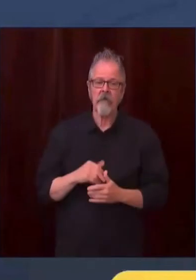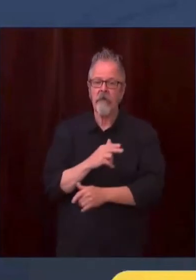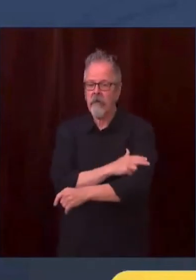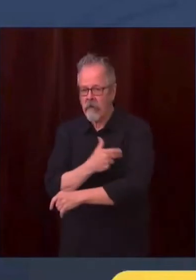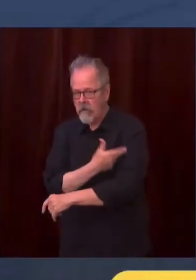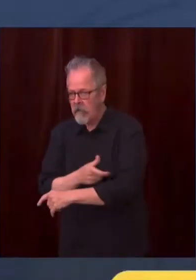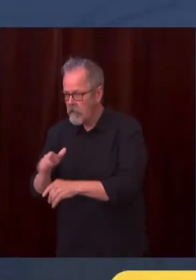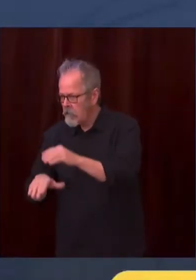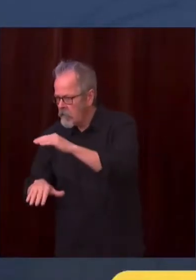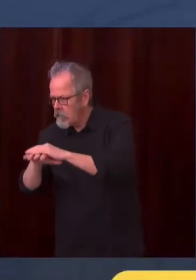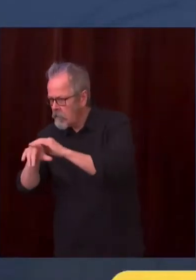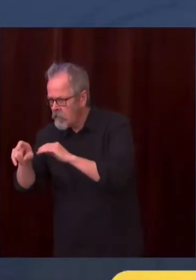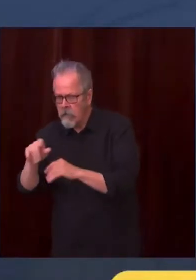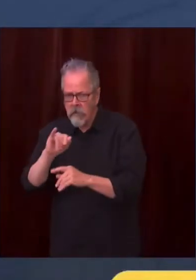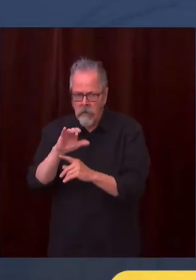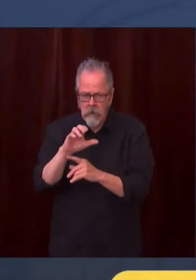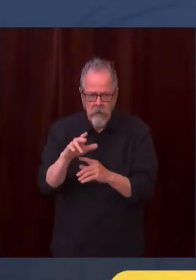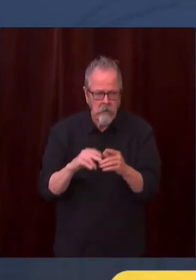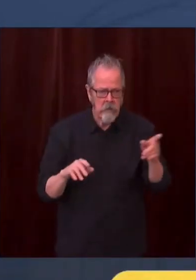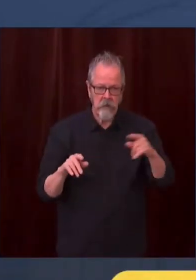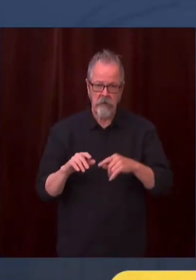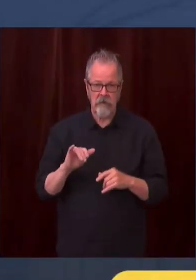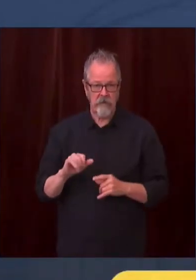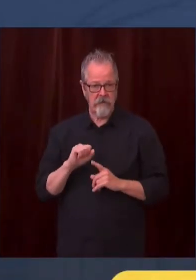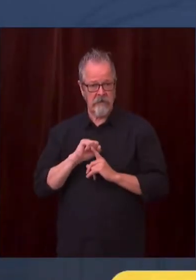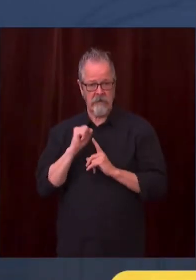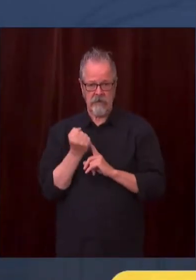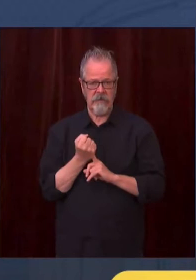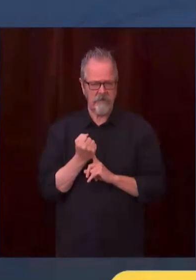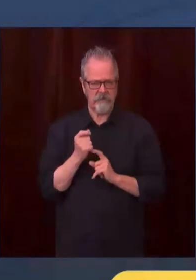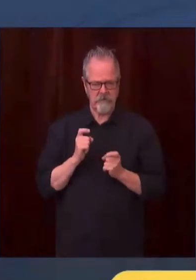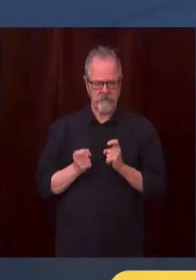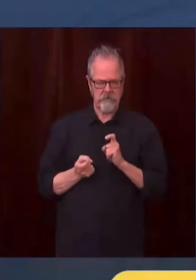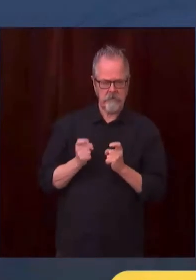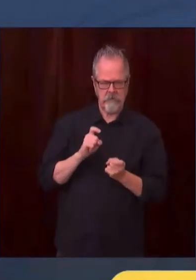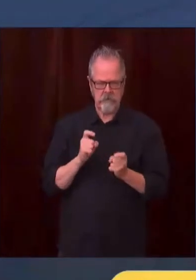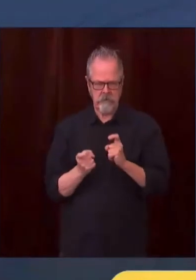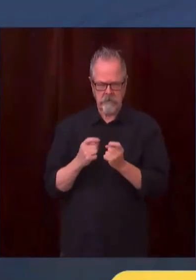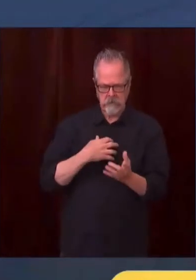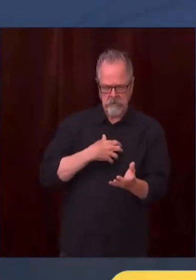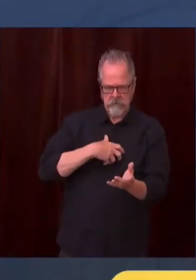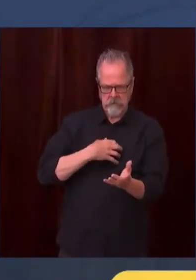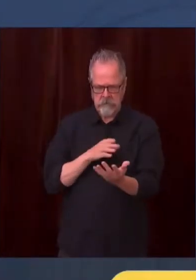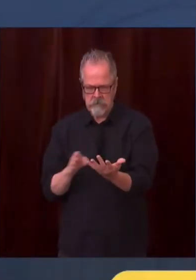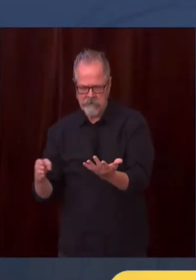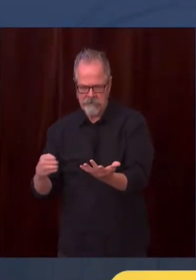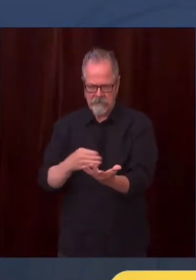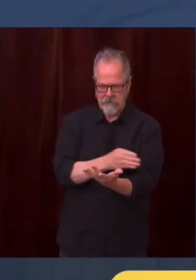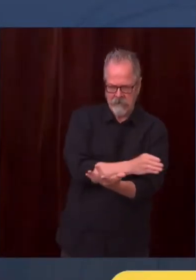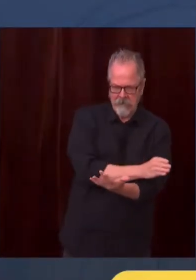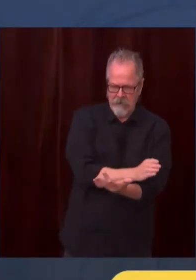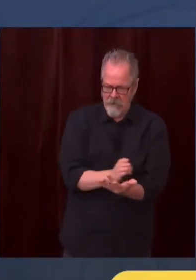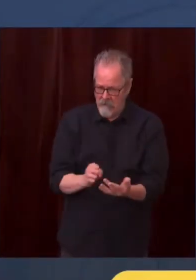changing conditions in the state of Washington. This decision is based on the information that we've been able to analyze just